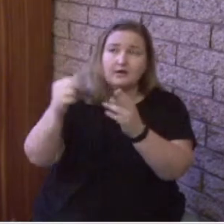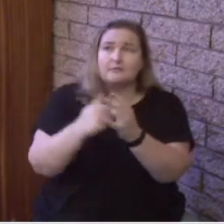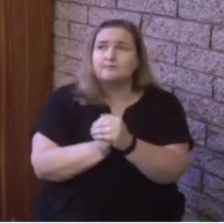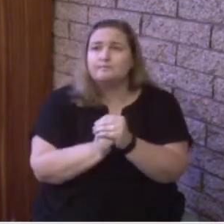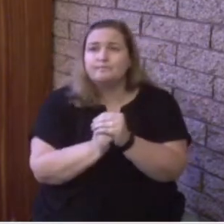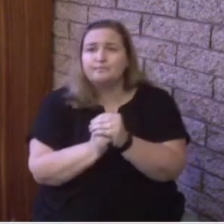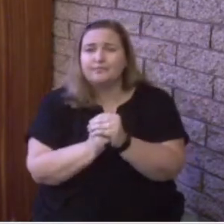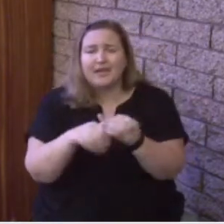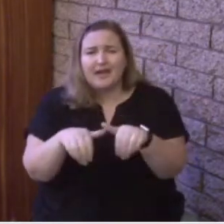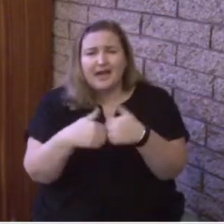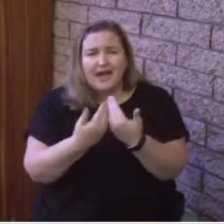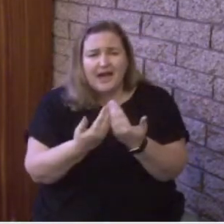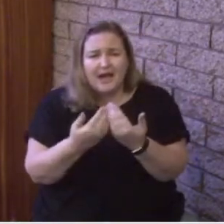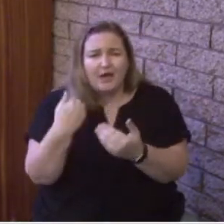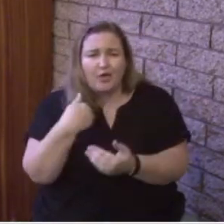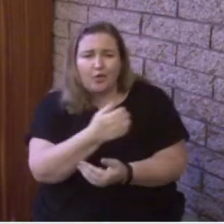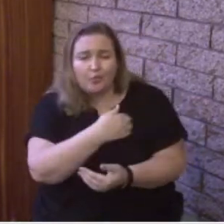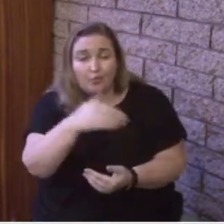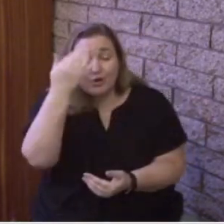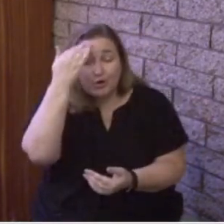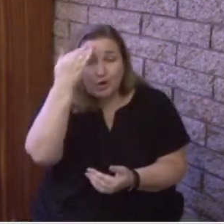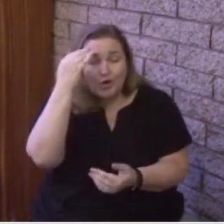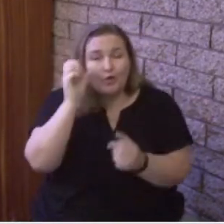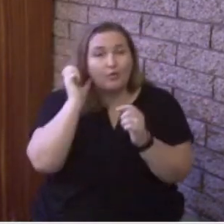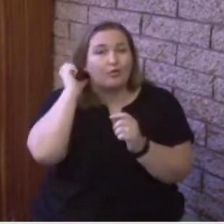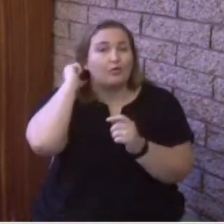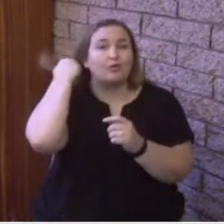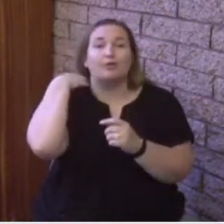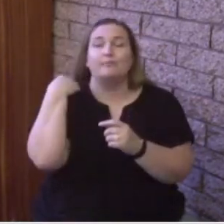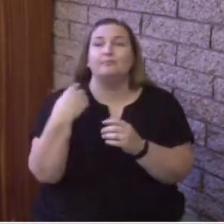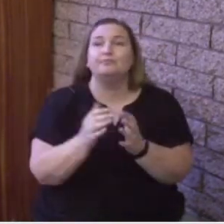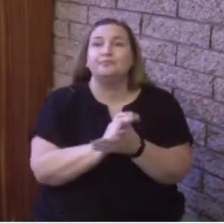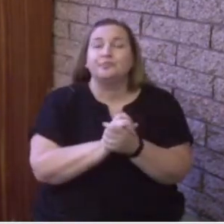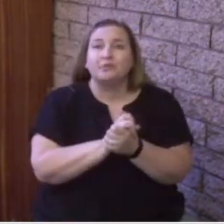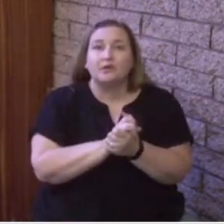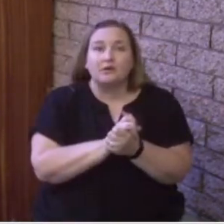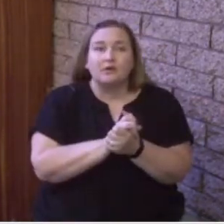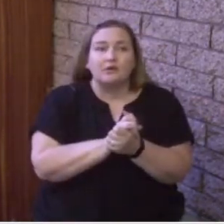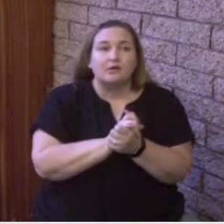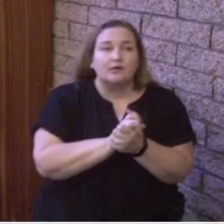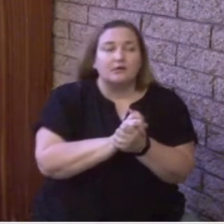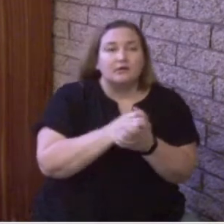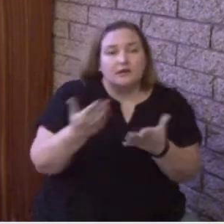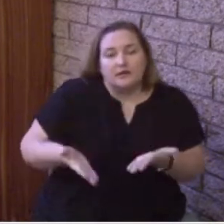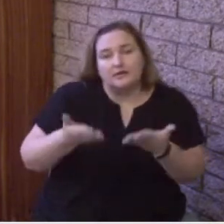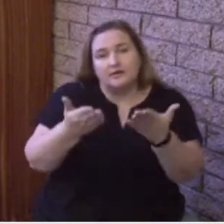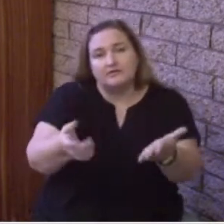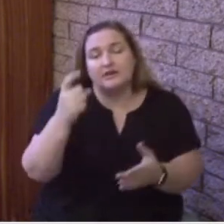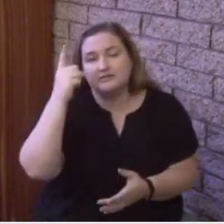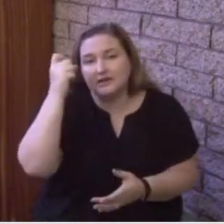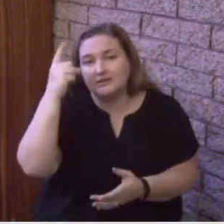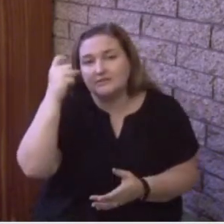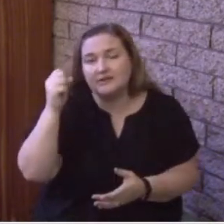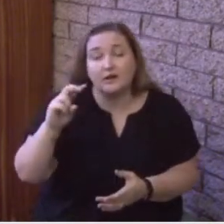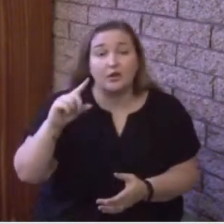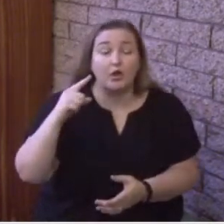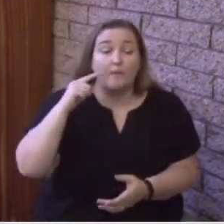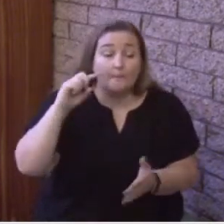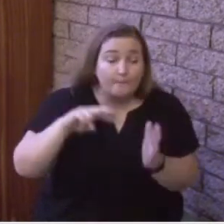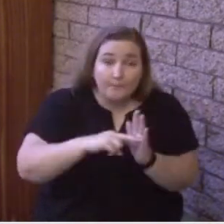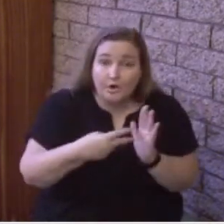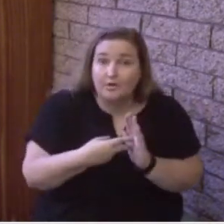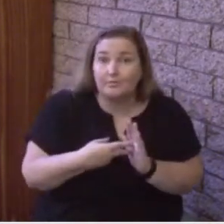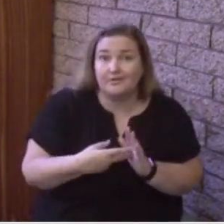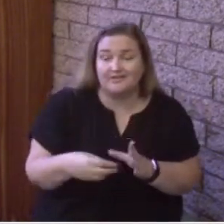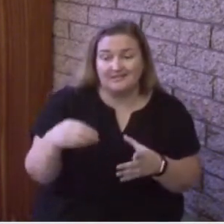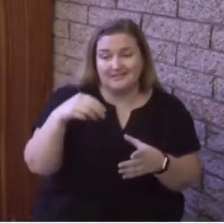right here. Bringing understanding of the Word and the purpose of a life found only in Jesus Christ.